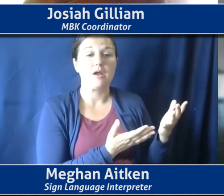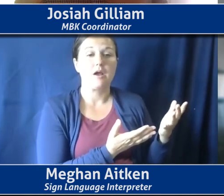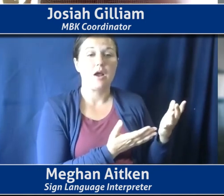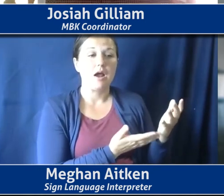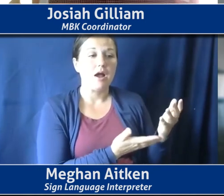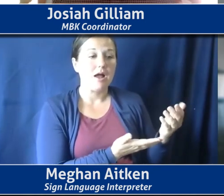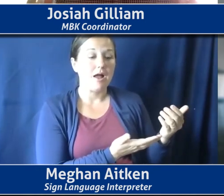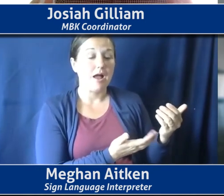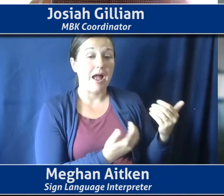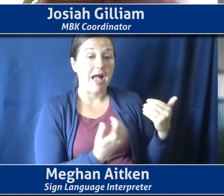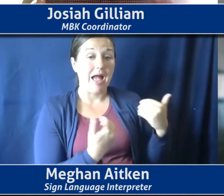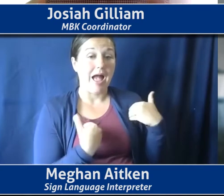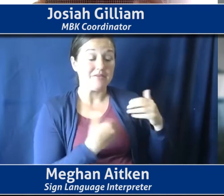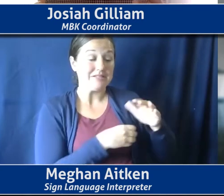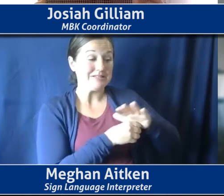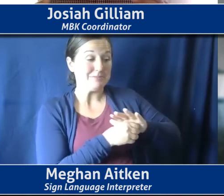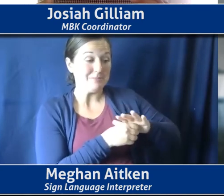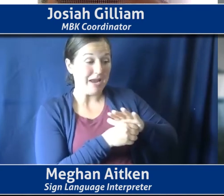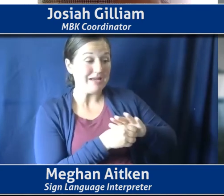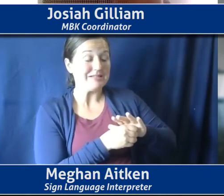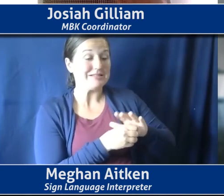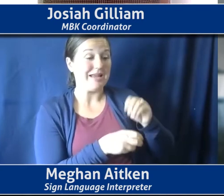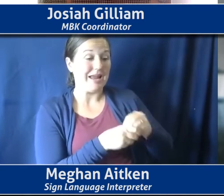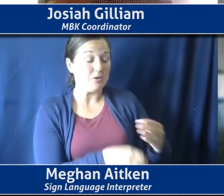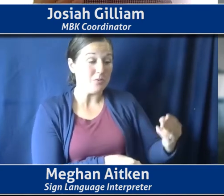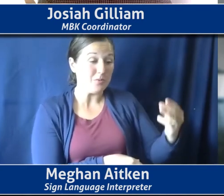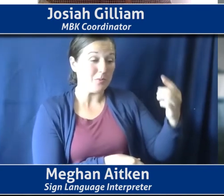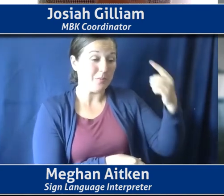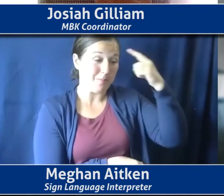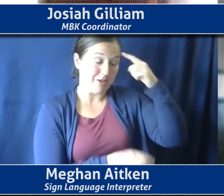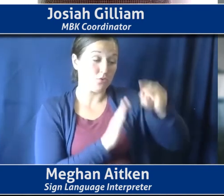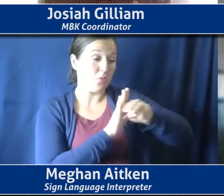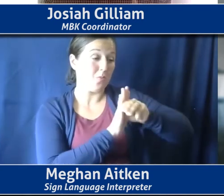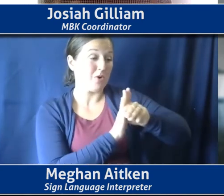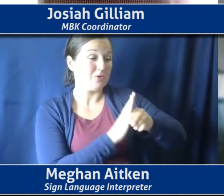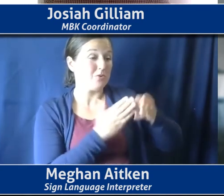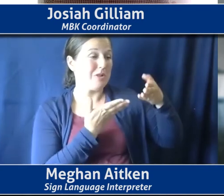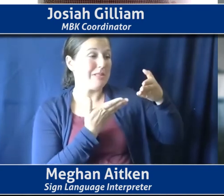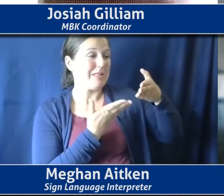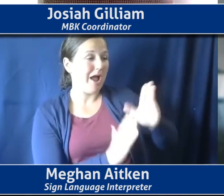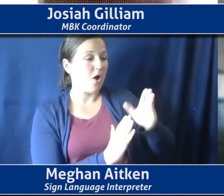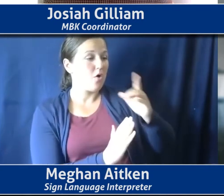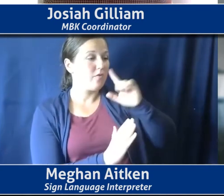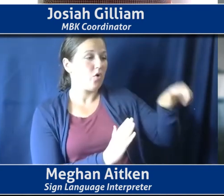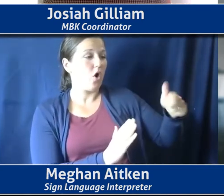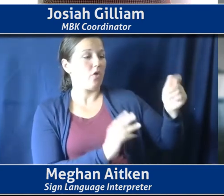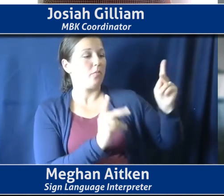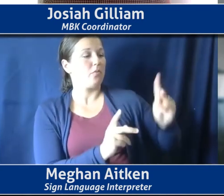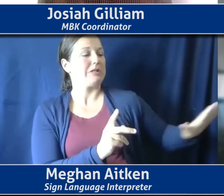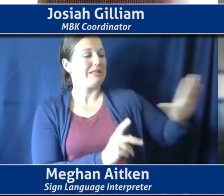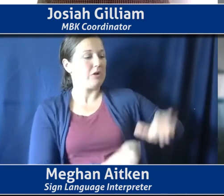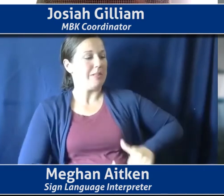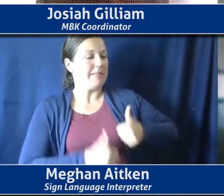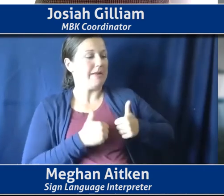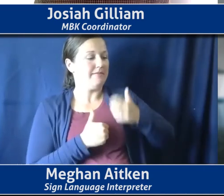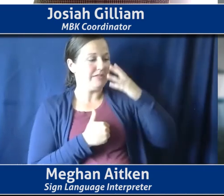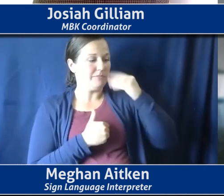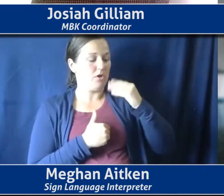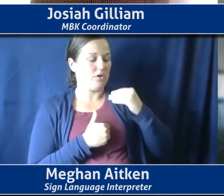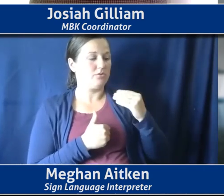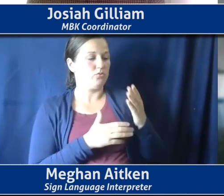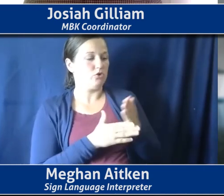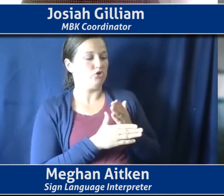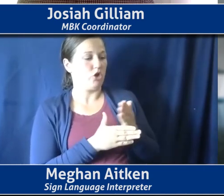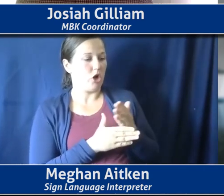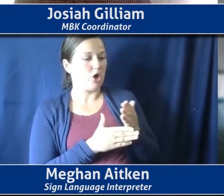having space in your mental model to allow for the lived experience of your friend, of your neighbor, whomever, um, to be, to be shared to the extent that they feel,